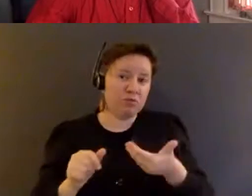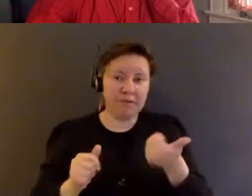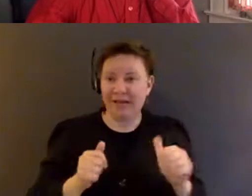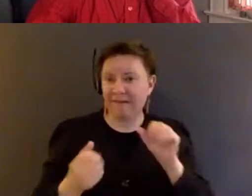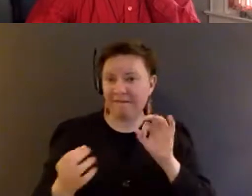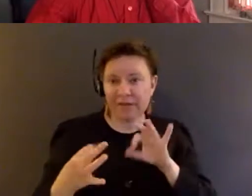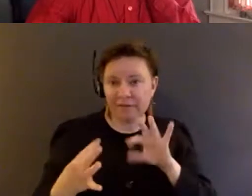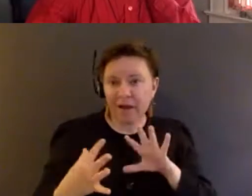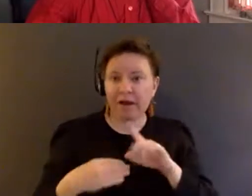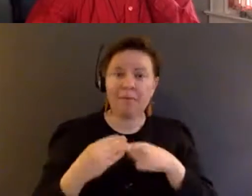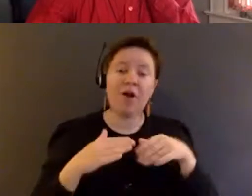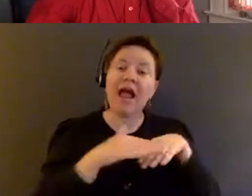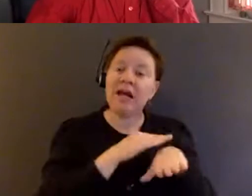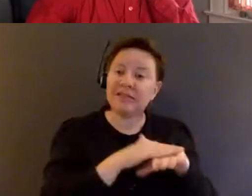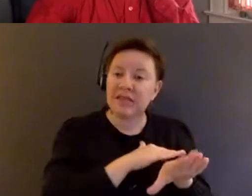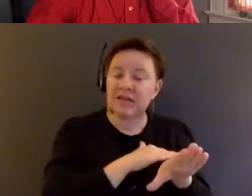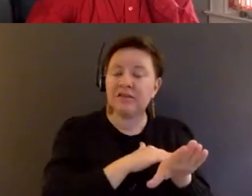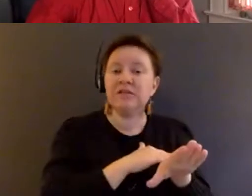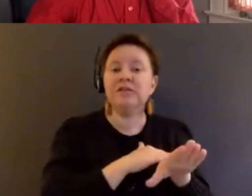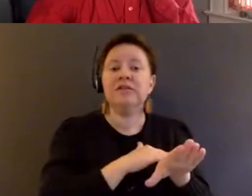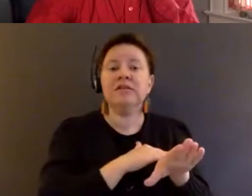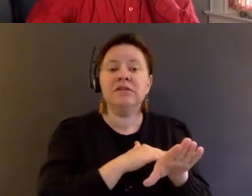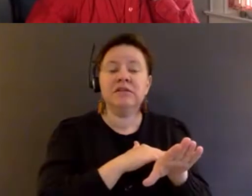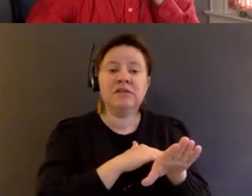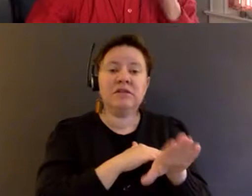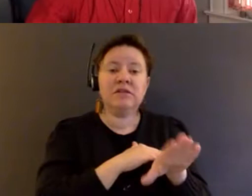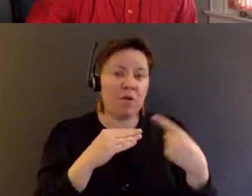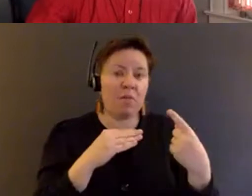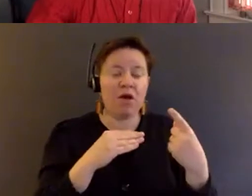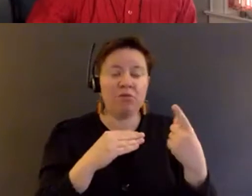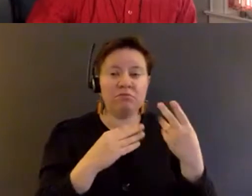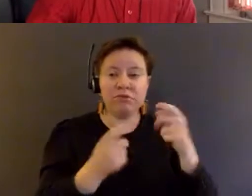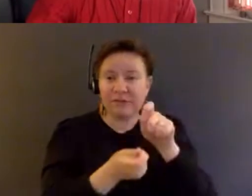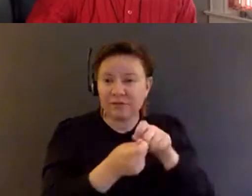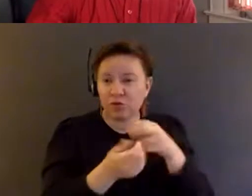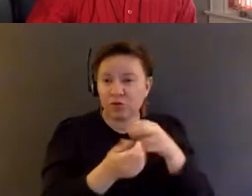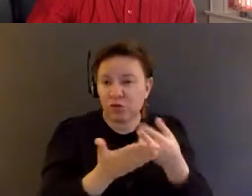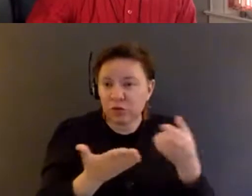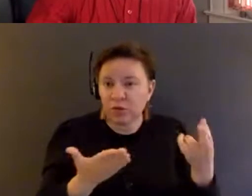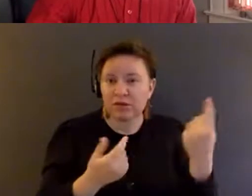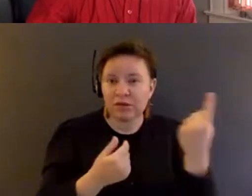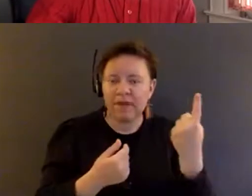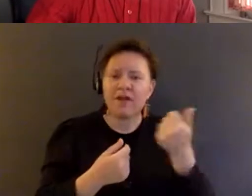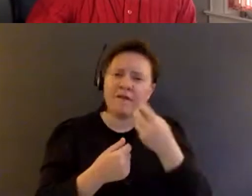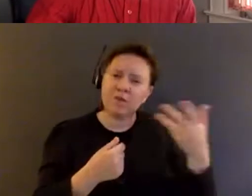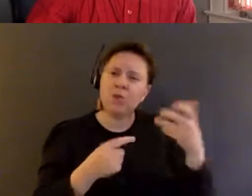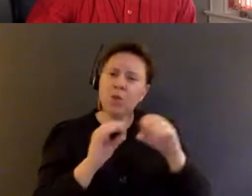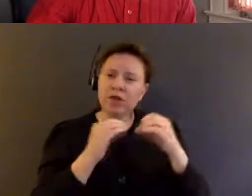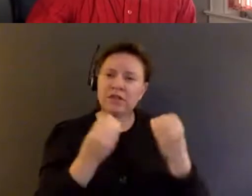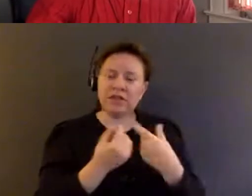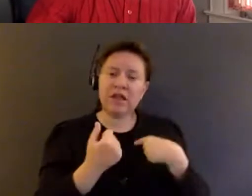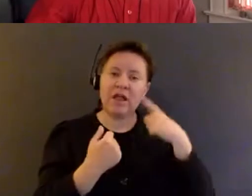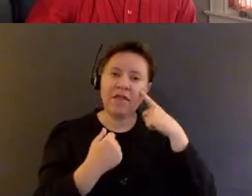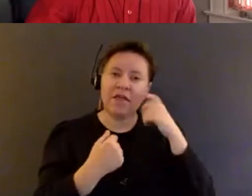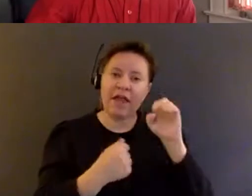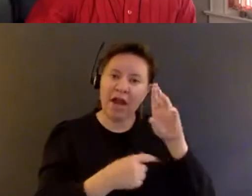um, access, um, you know, about that resource or anything else. There's a few organizations that I think, Erica